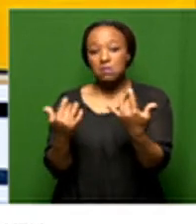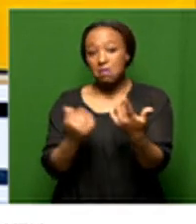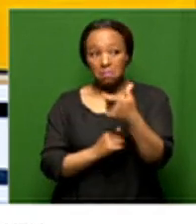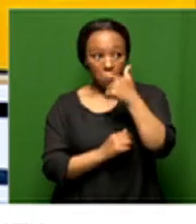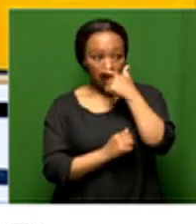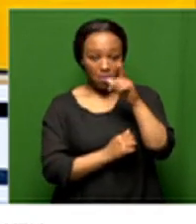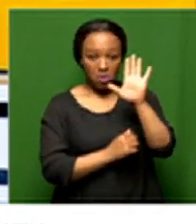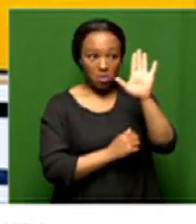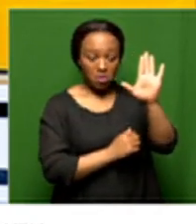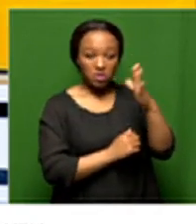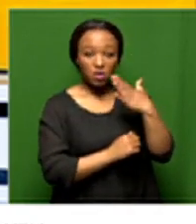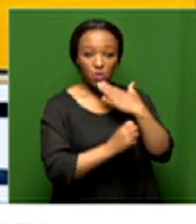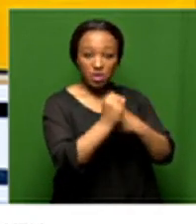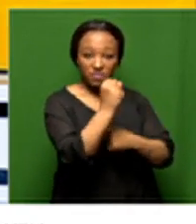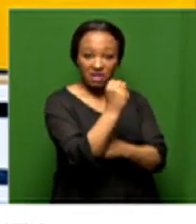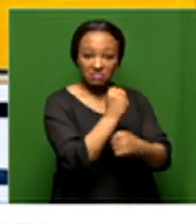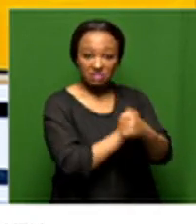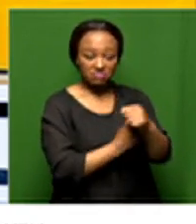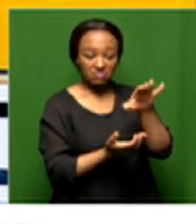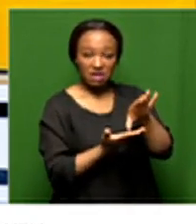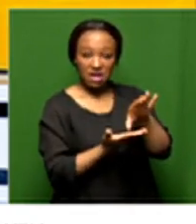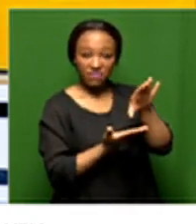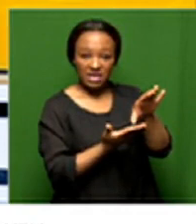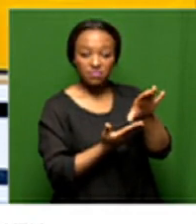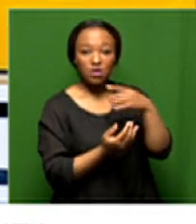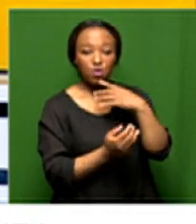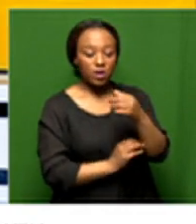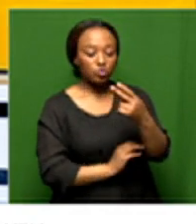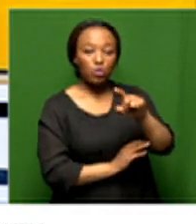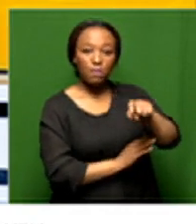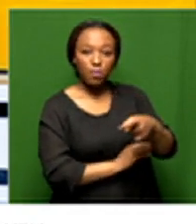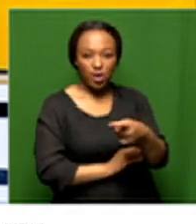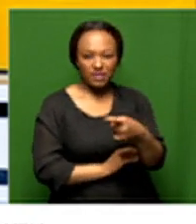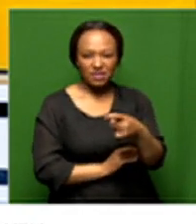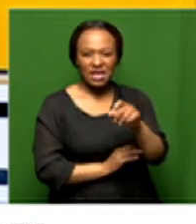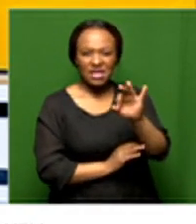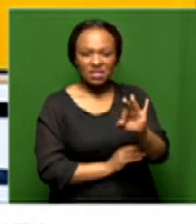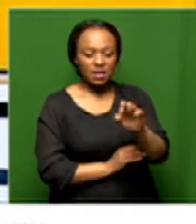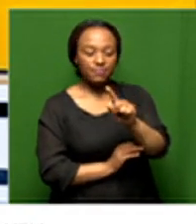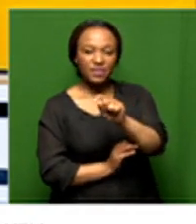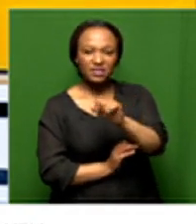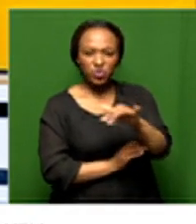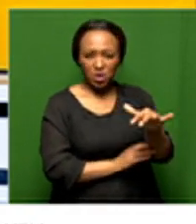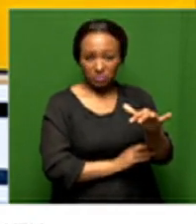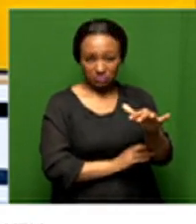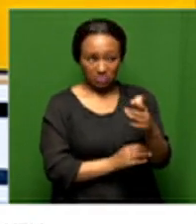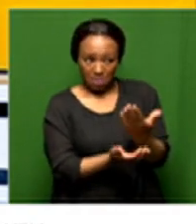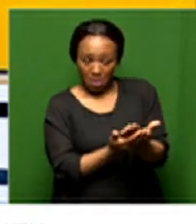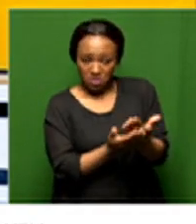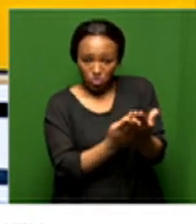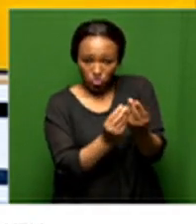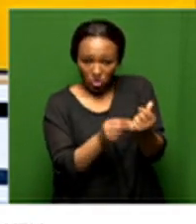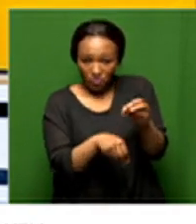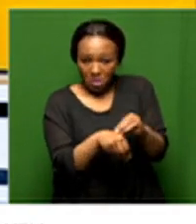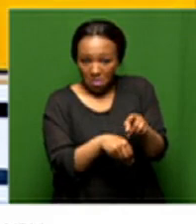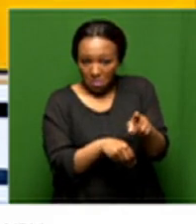sarah ramaphosa's infrastructure investment package worth 2.3 trillion rand over the next 10 years be the answer to some of the damage